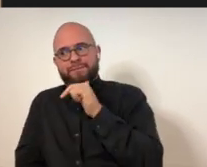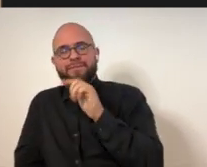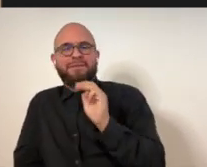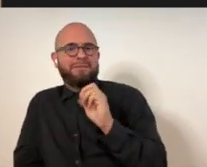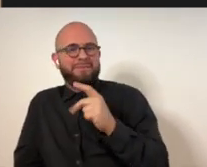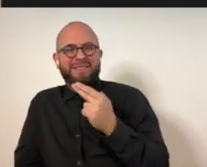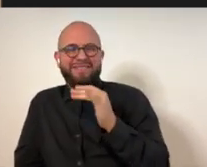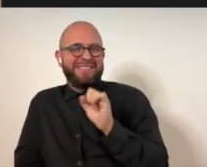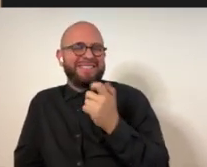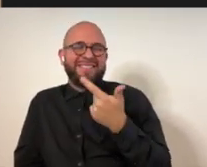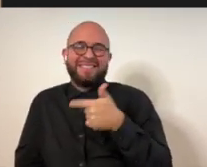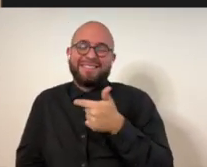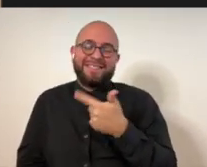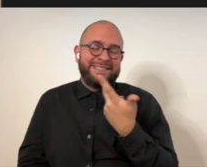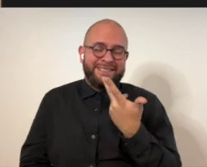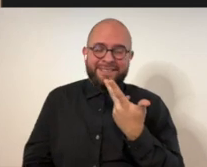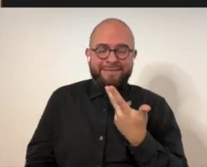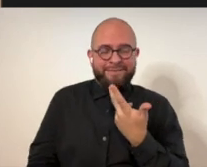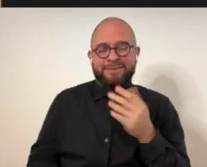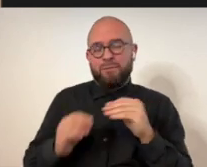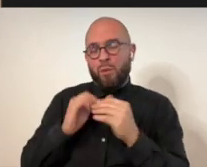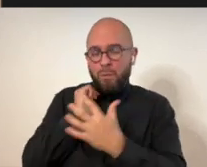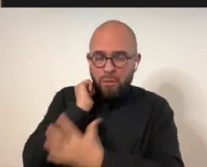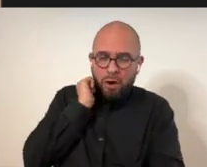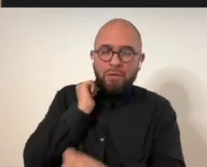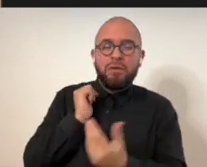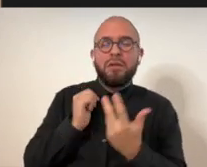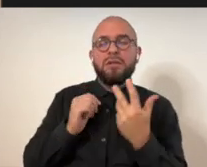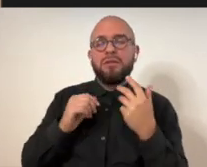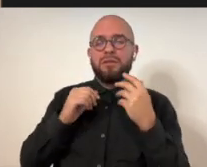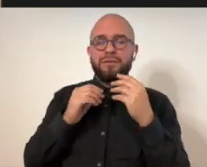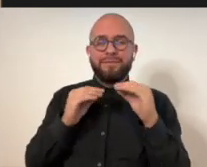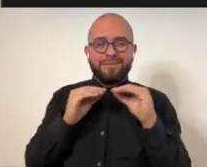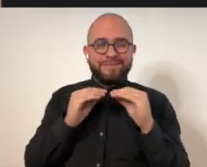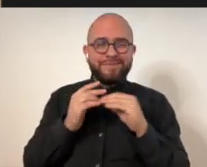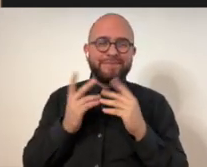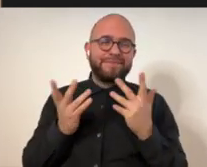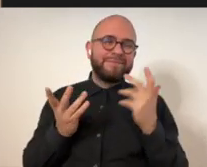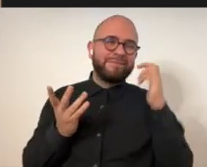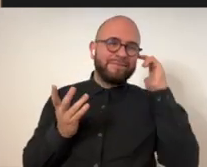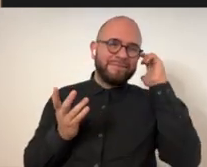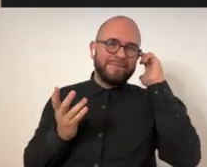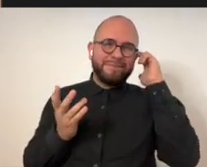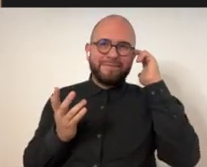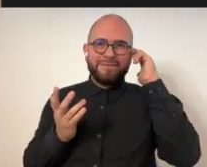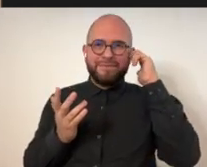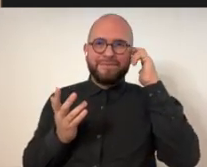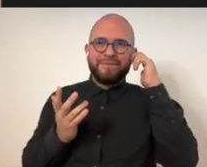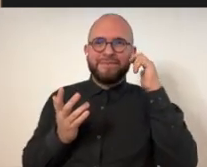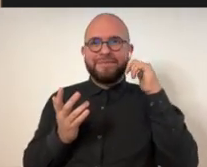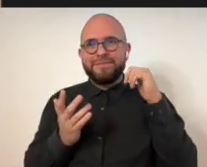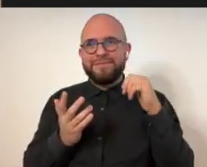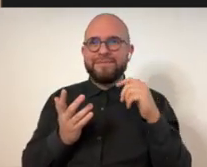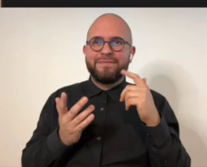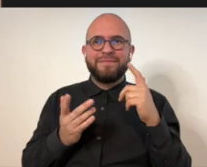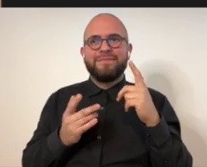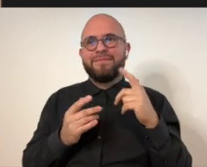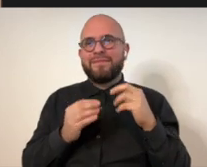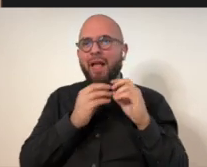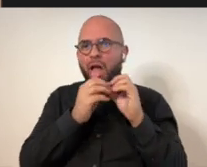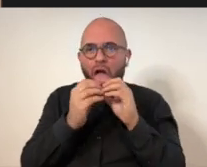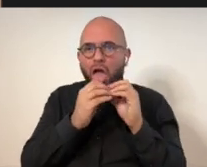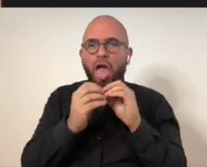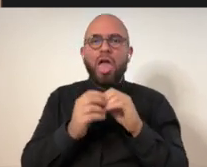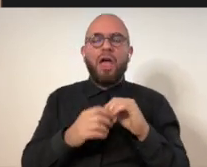every city, think some cities do go a lot better than, than my city, Memphis is a more, has a lot more poverty and a lot